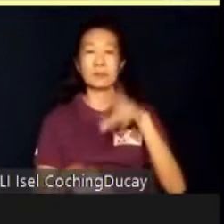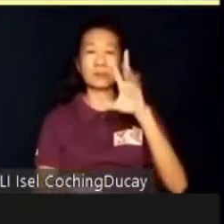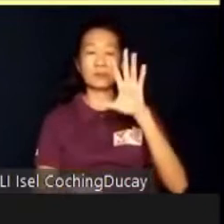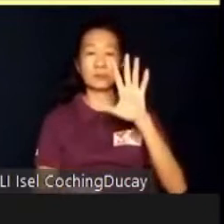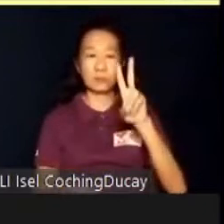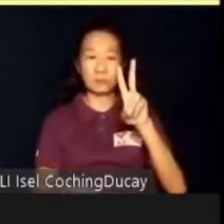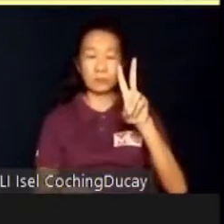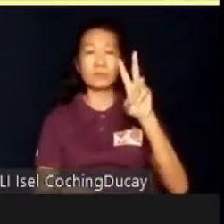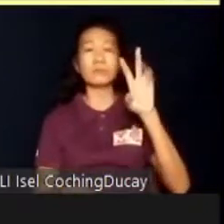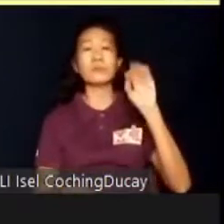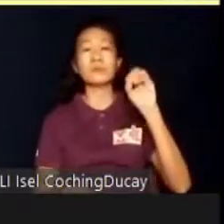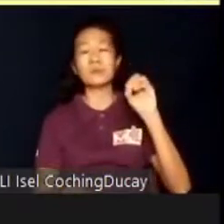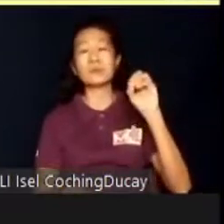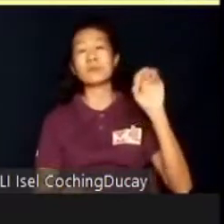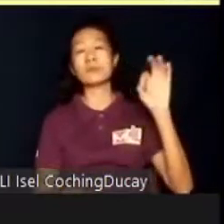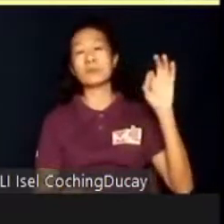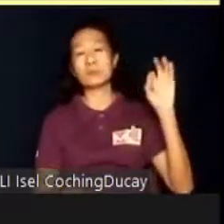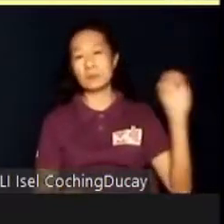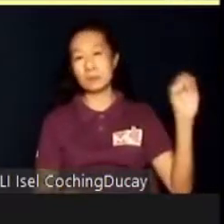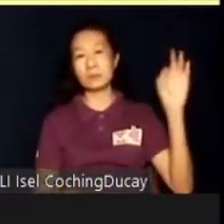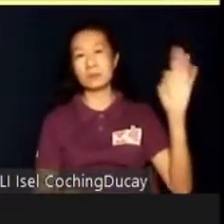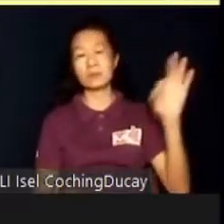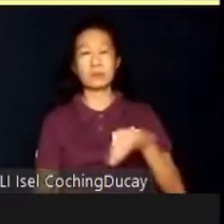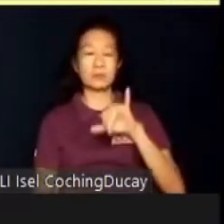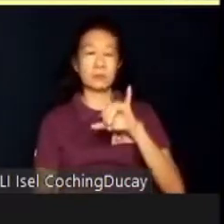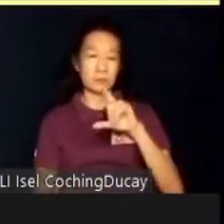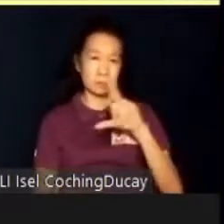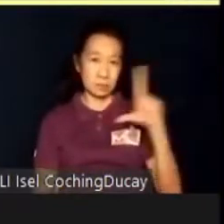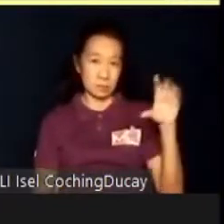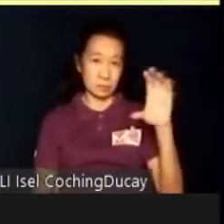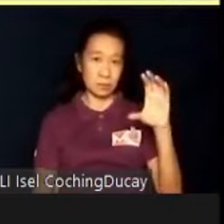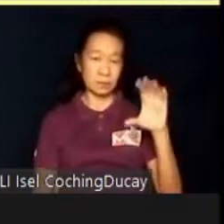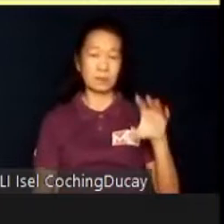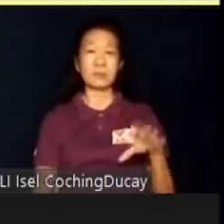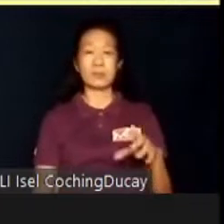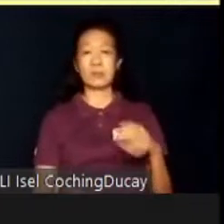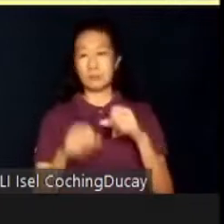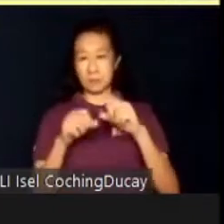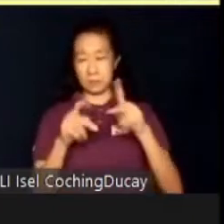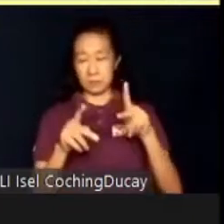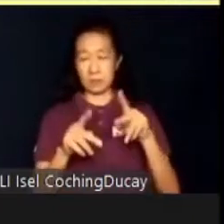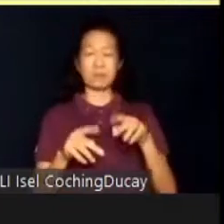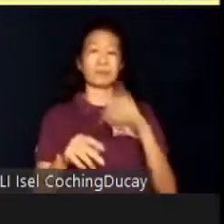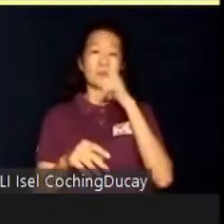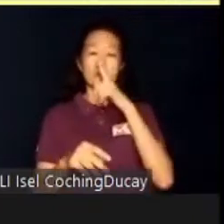From four students, ILLC has had the privilege of working with over 2